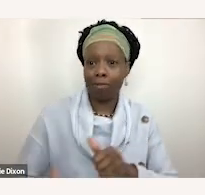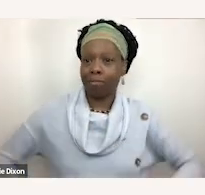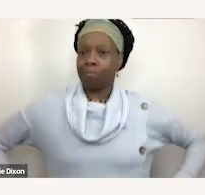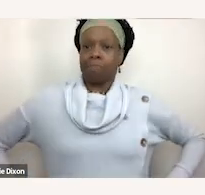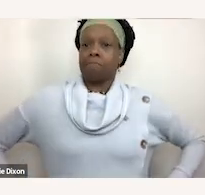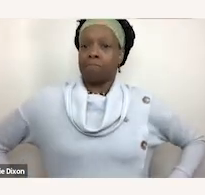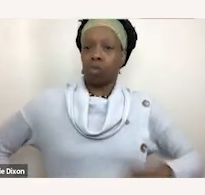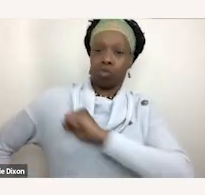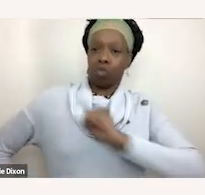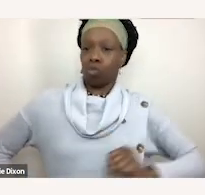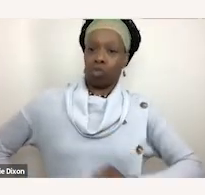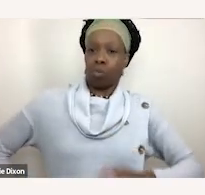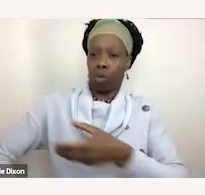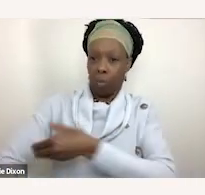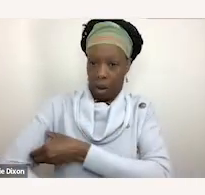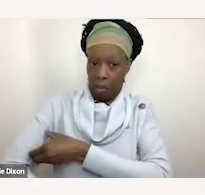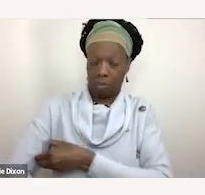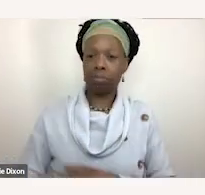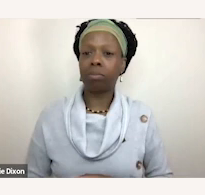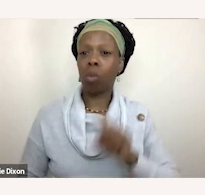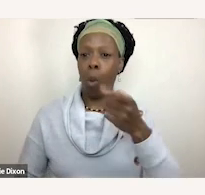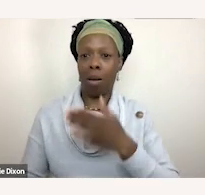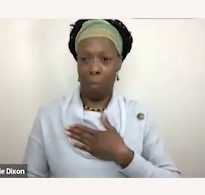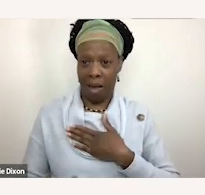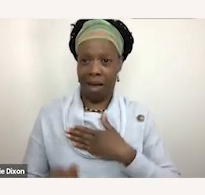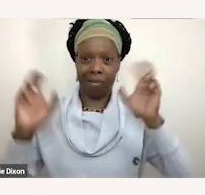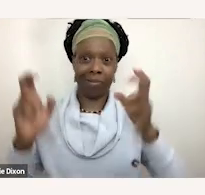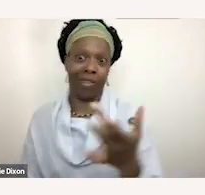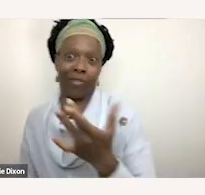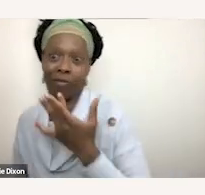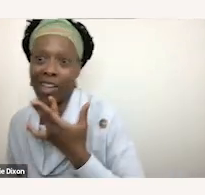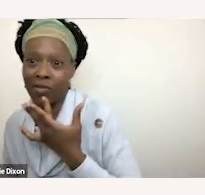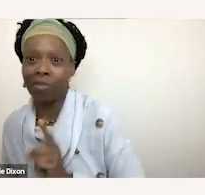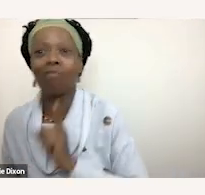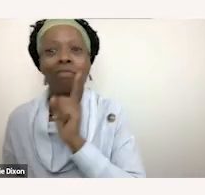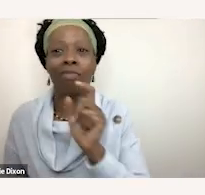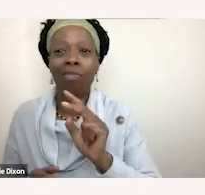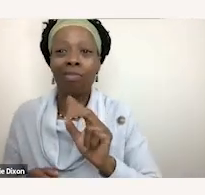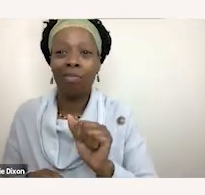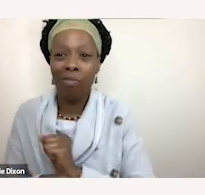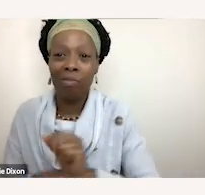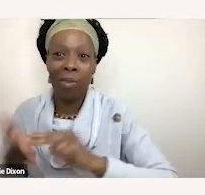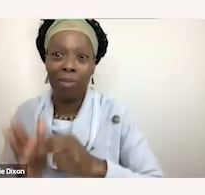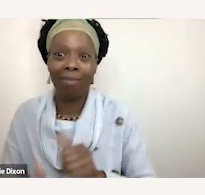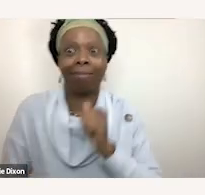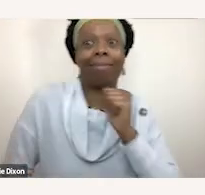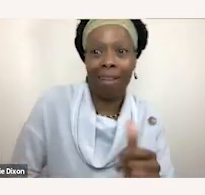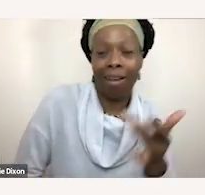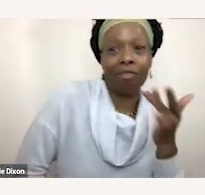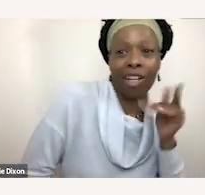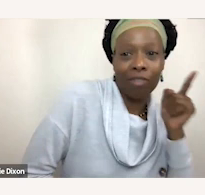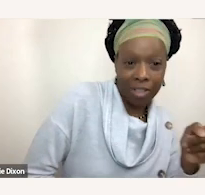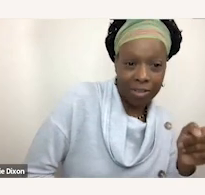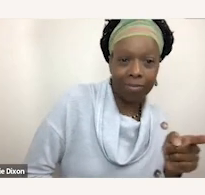favorite, and by favorite, I mean least favorite, disability tropes is the conversation around